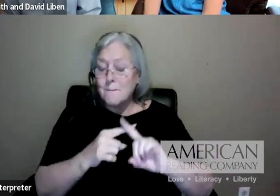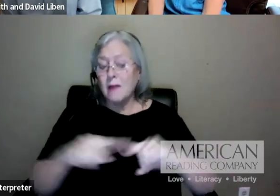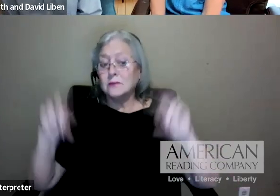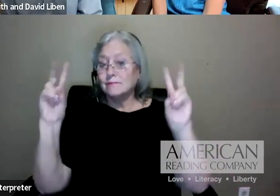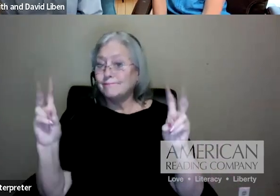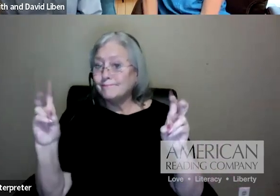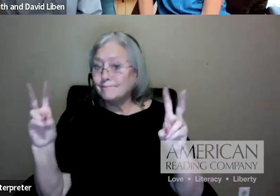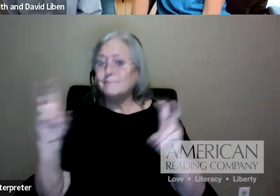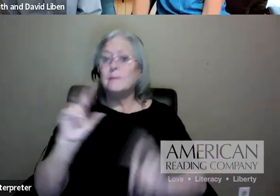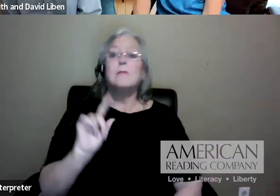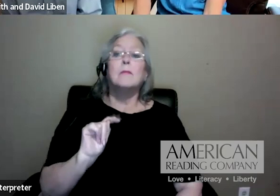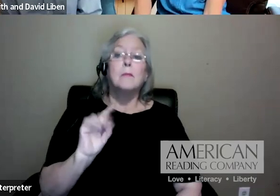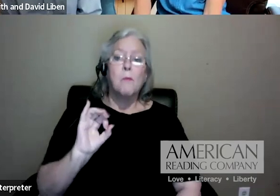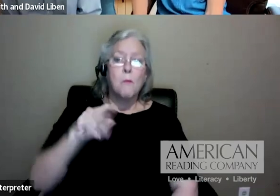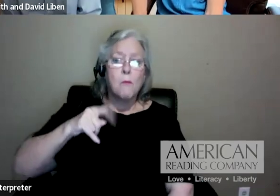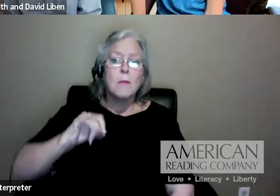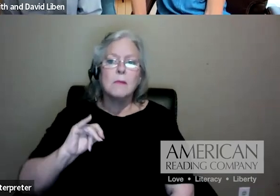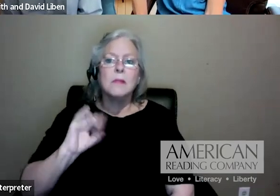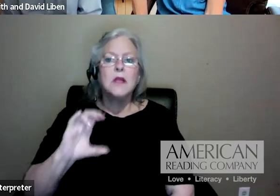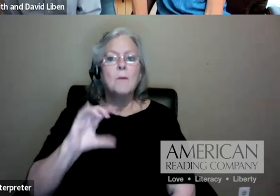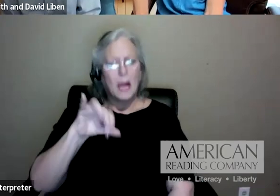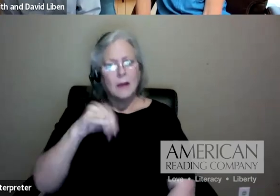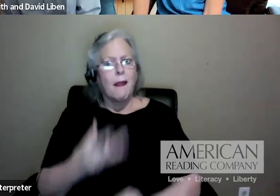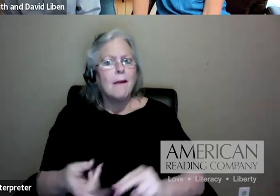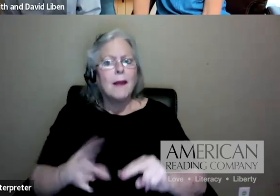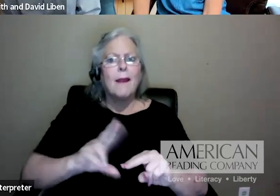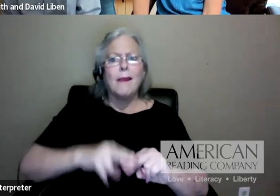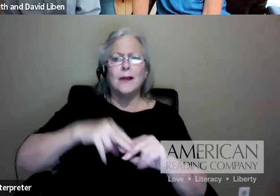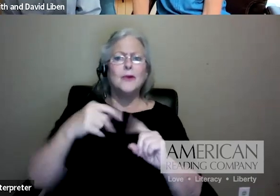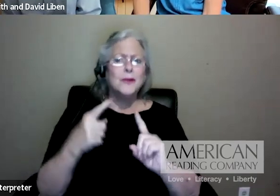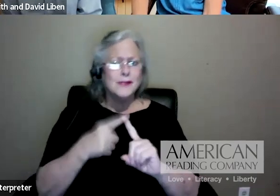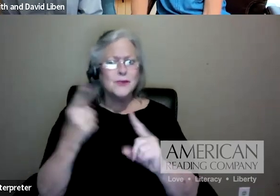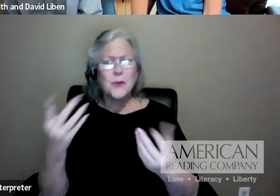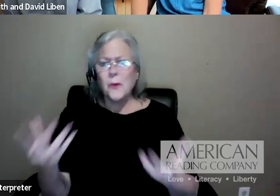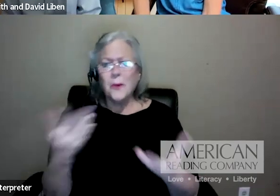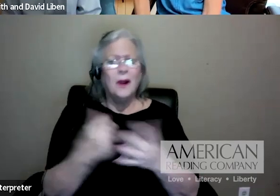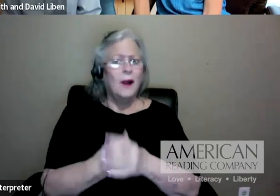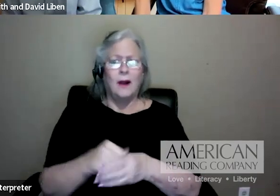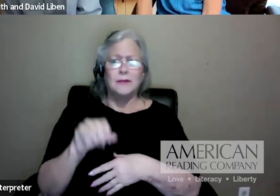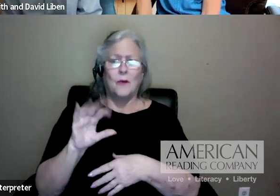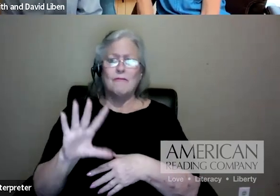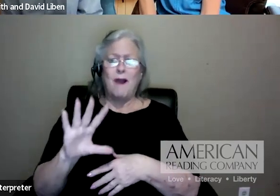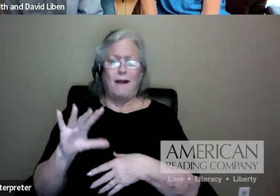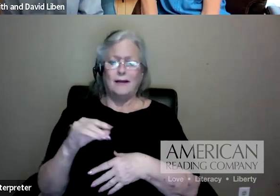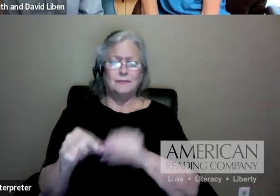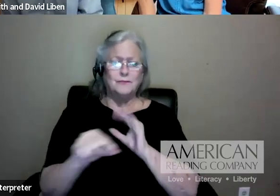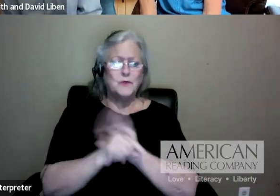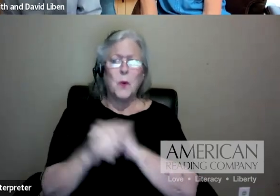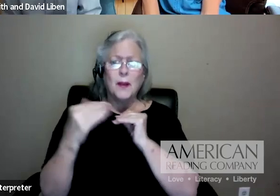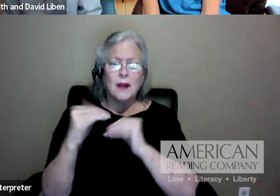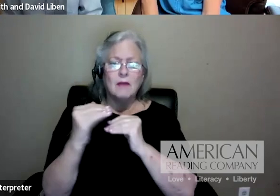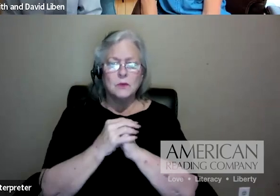interesting about that research practice, everybody refers to the RECT baseball study. Well, actually, was the second one. Someone did one before that.